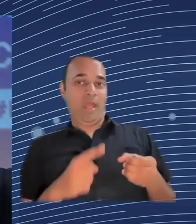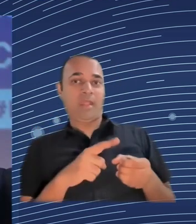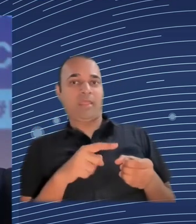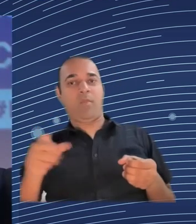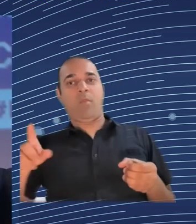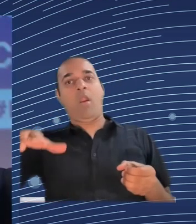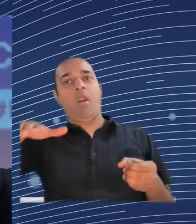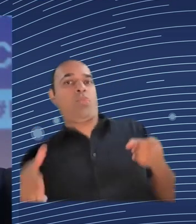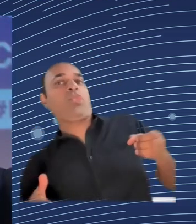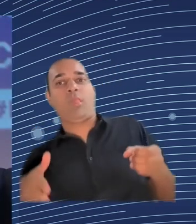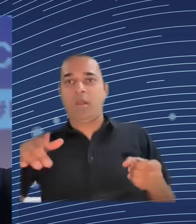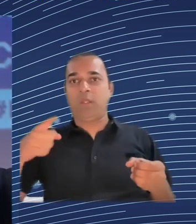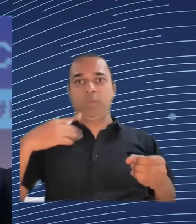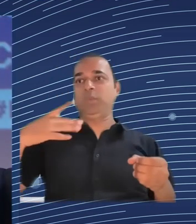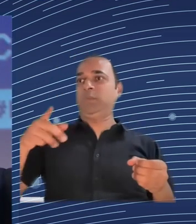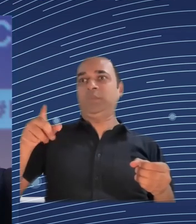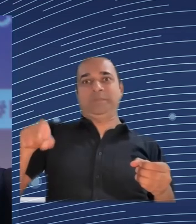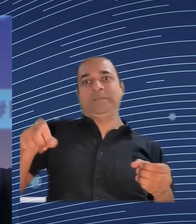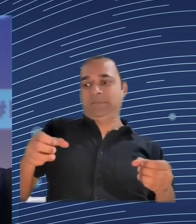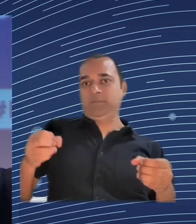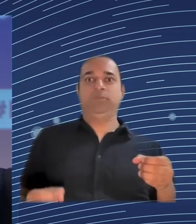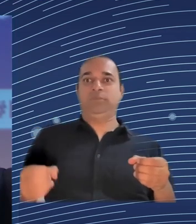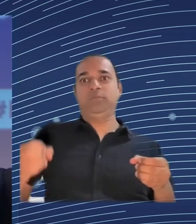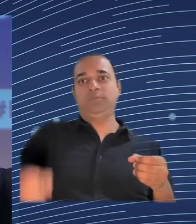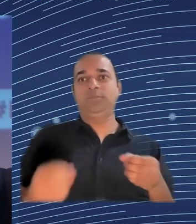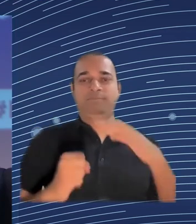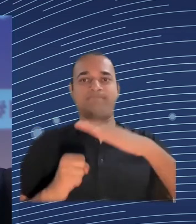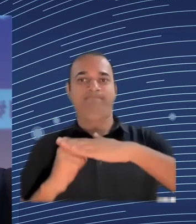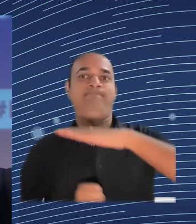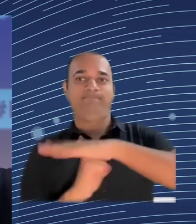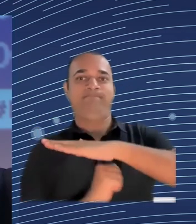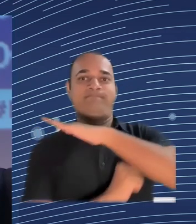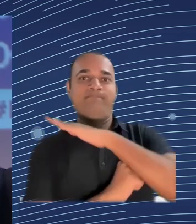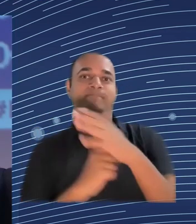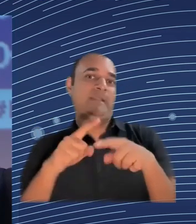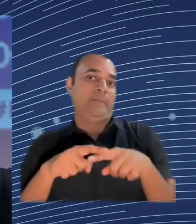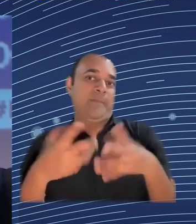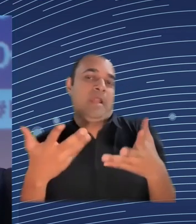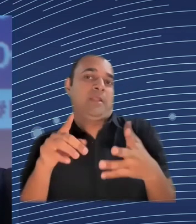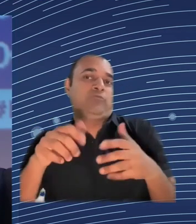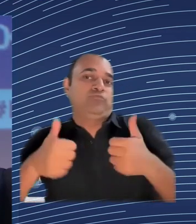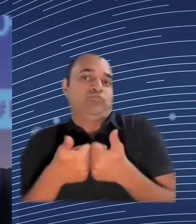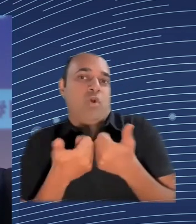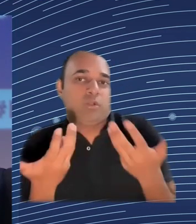Do you think that cohesion funds could learn from that model? Would that be a good idea?